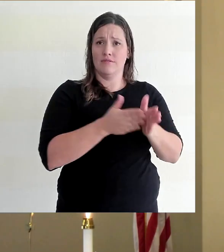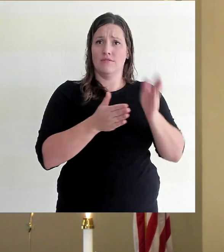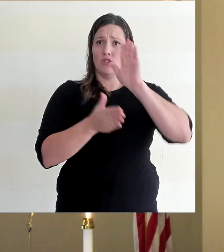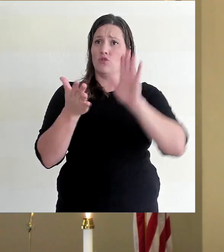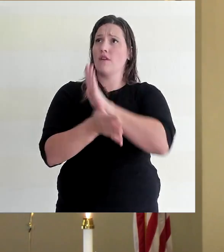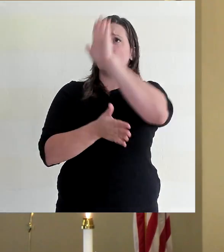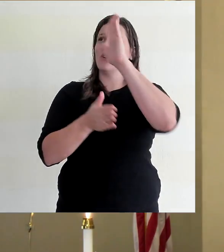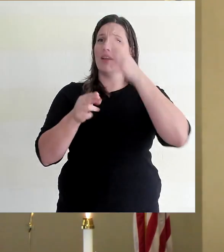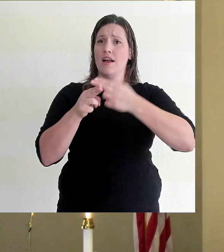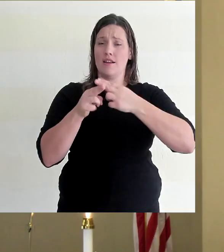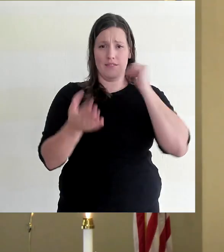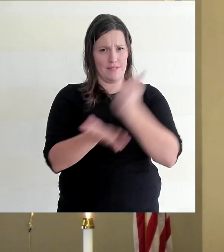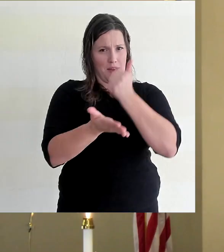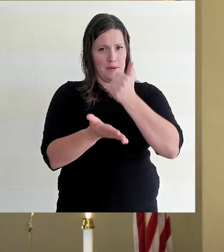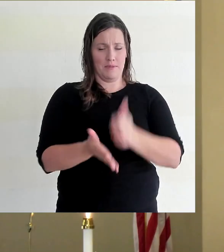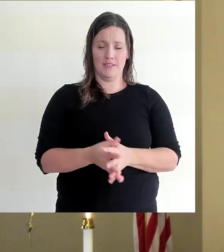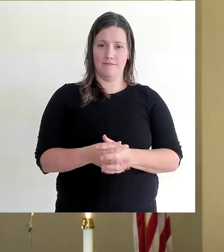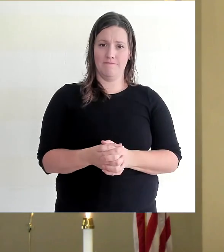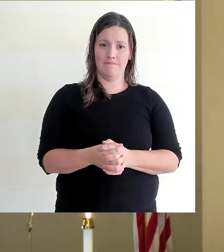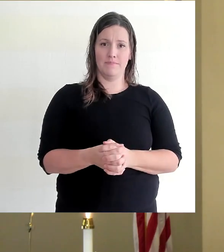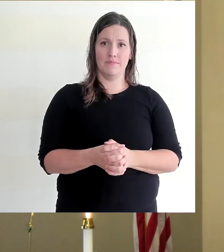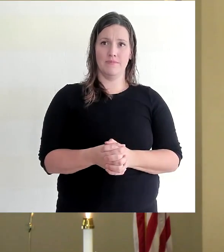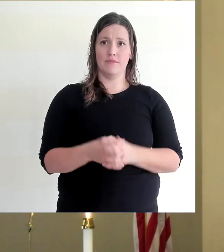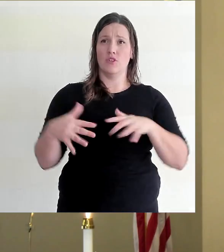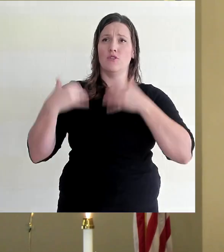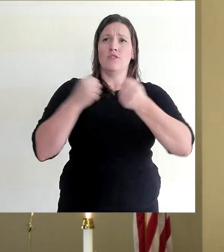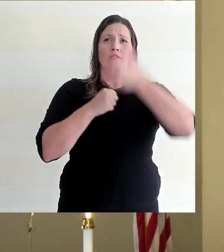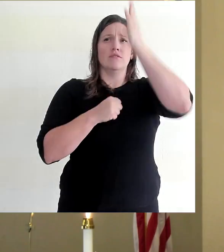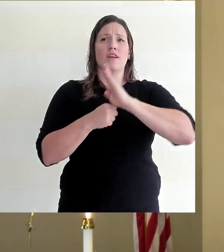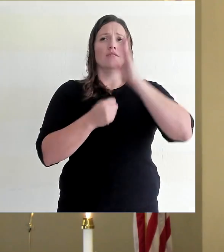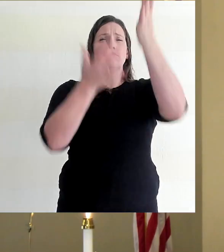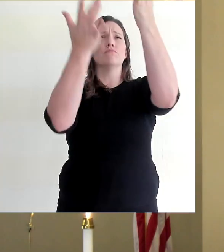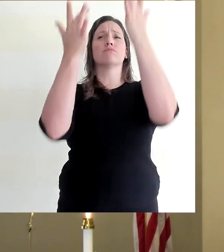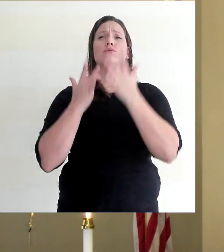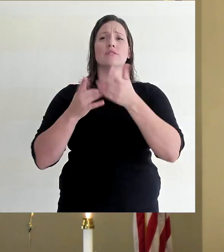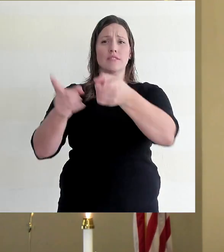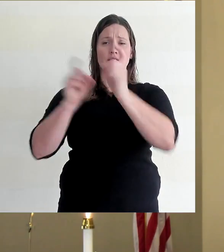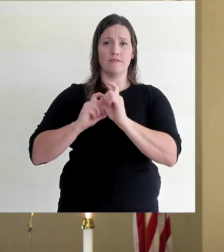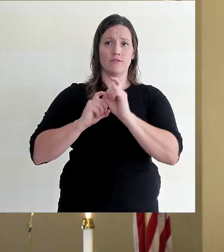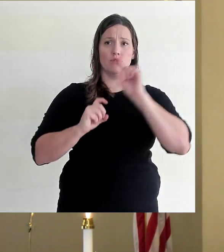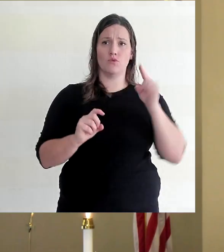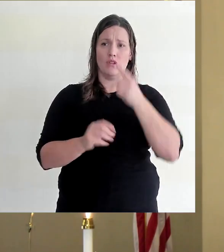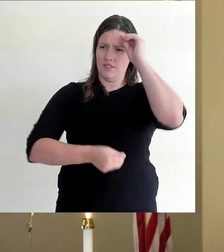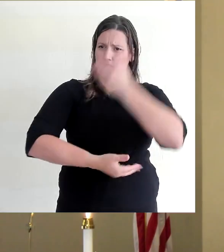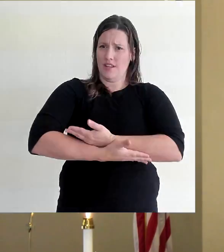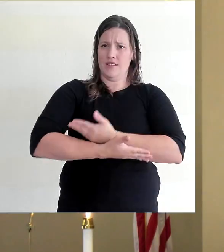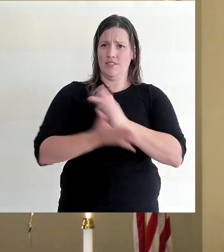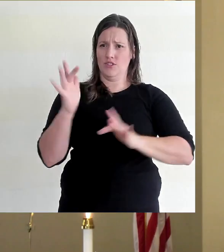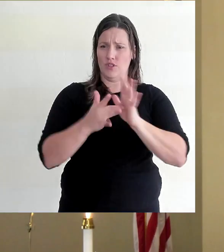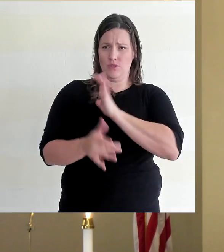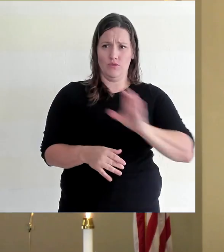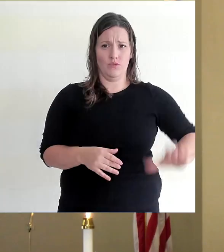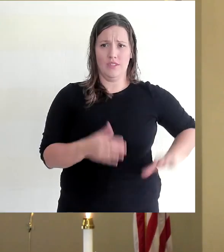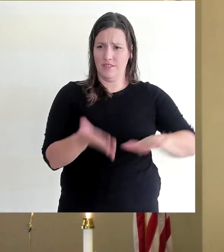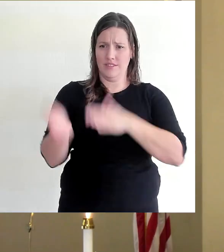name. Amen. Almighty God, in his mercy, has given his only Son, Jesus Christ, to die for